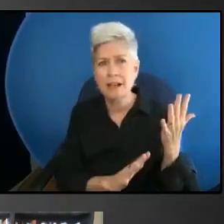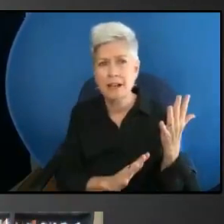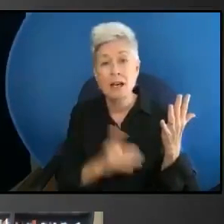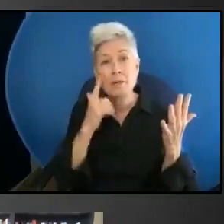everywhere.